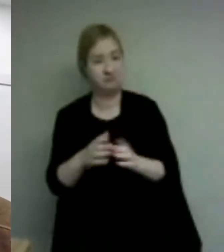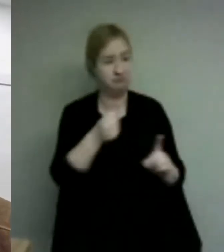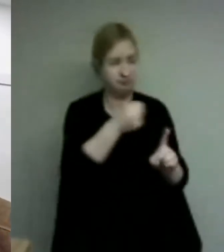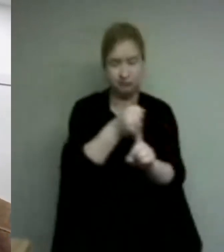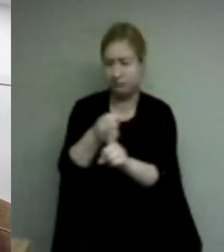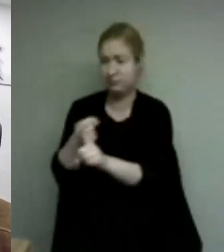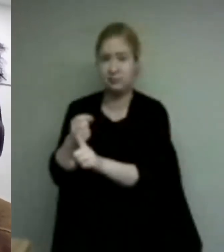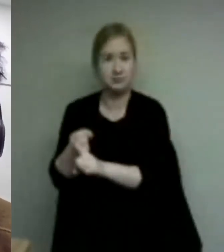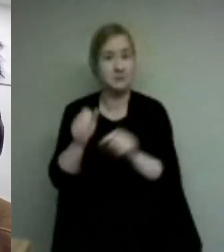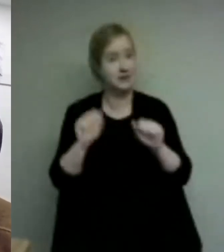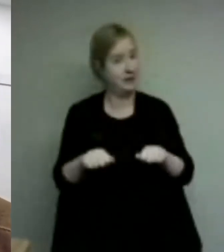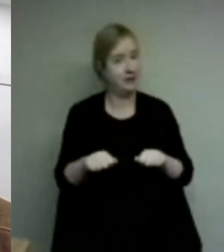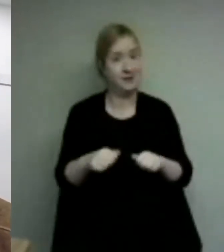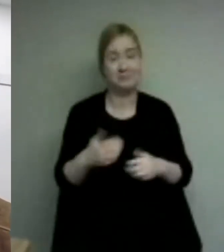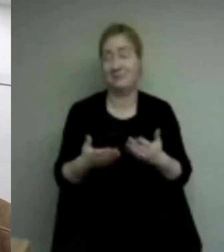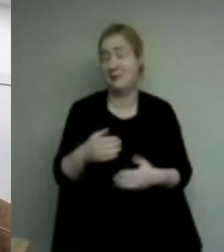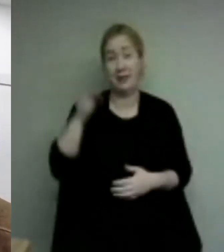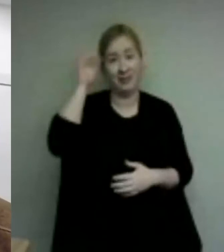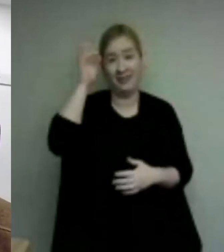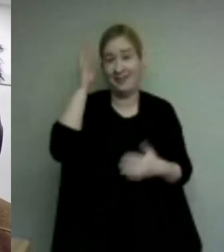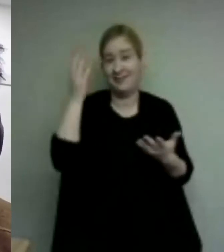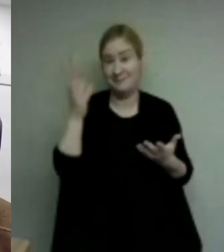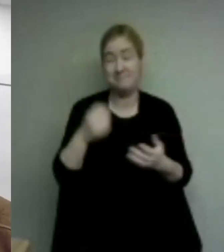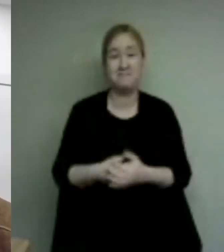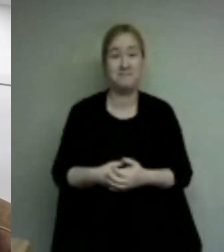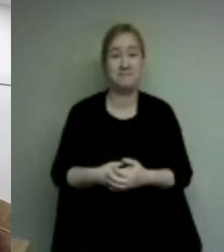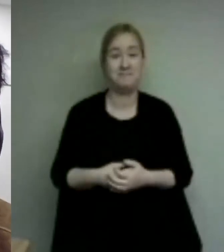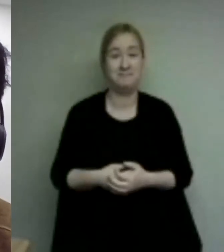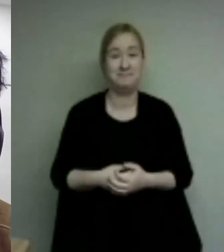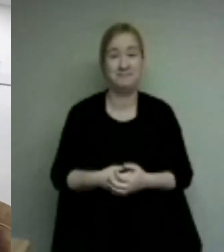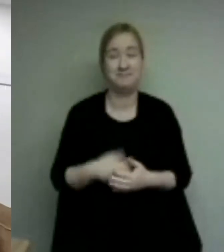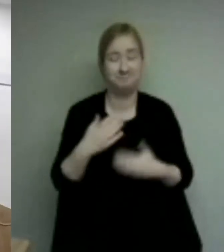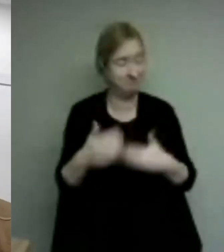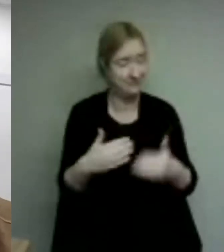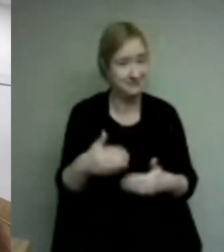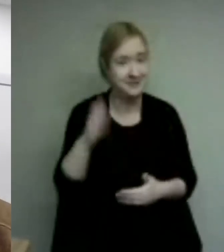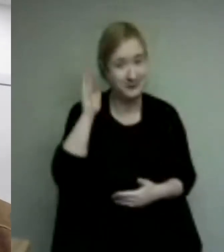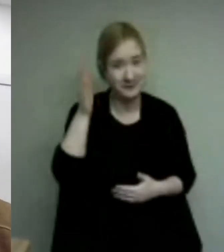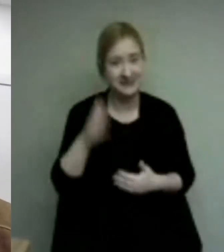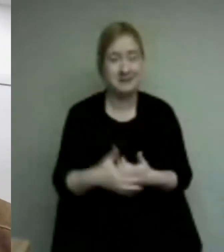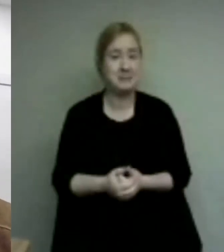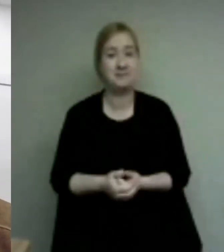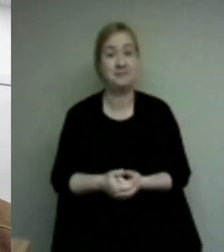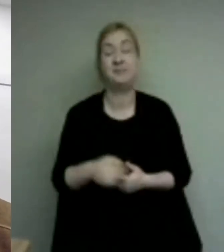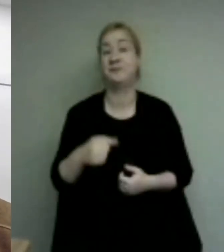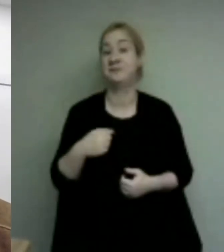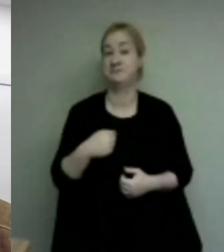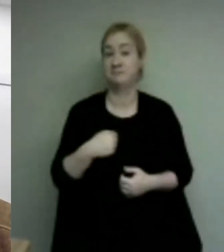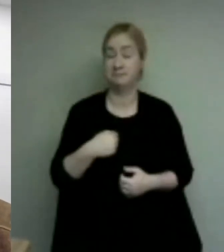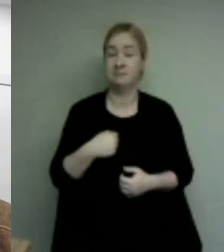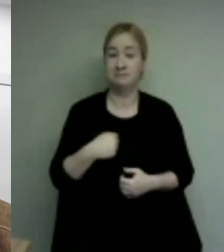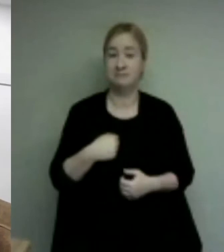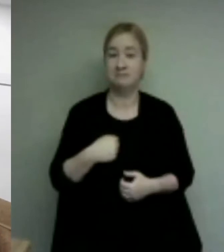you won't even know and this could even lead them to impact others and so on i had the pleasure to work with